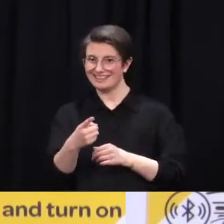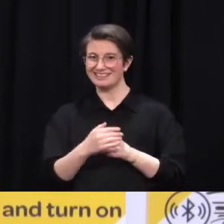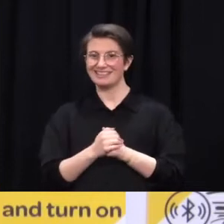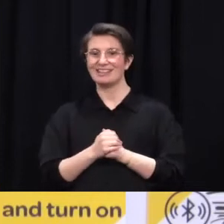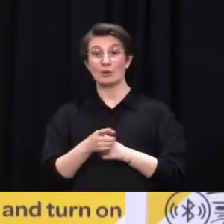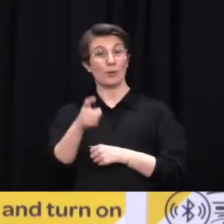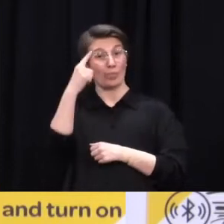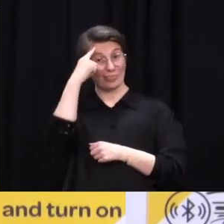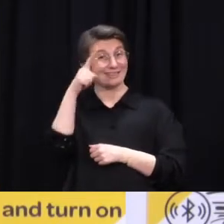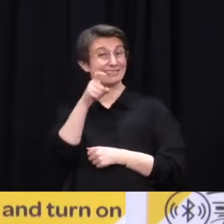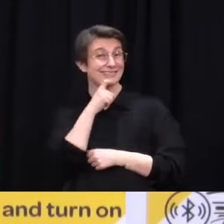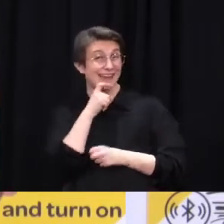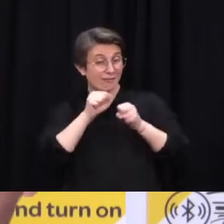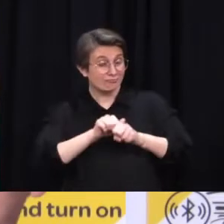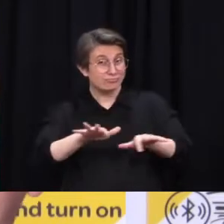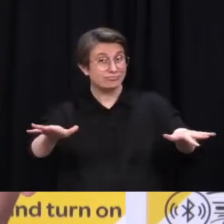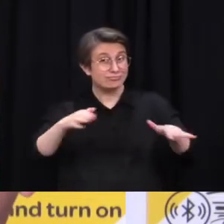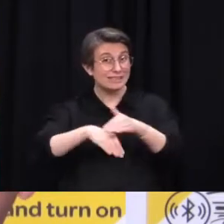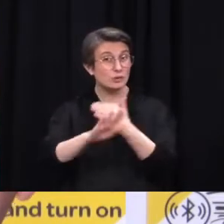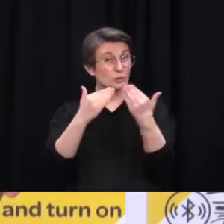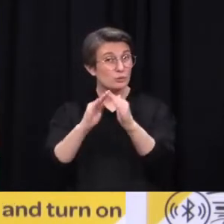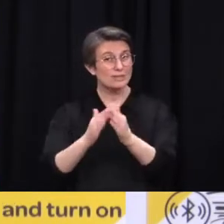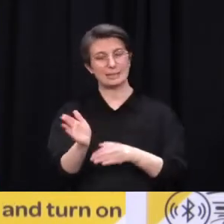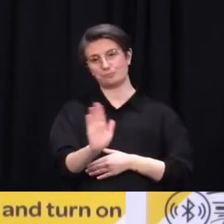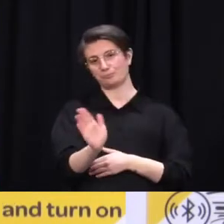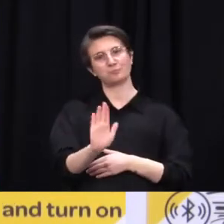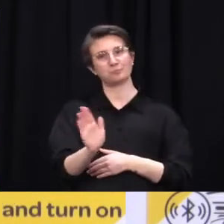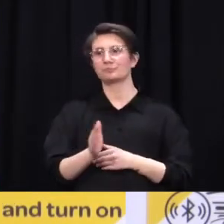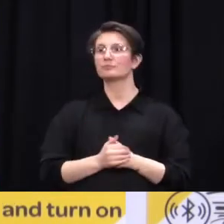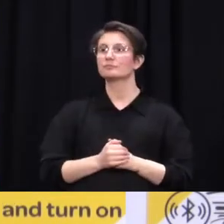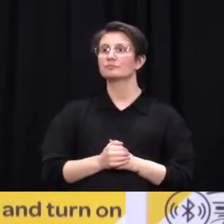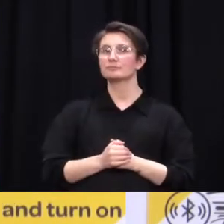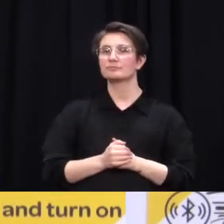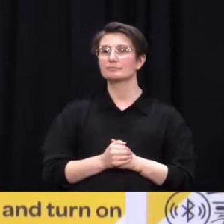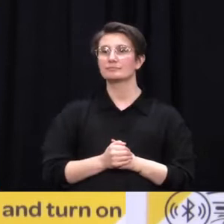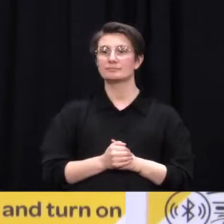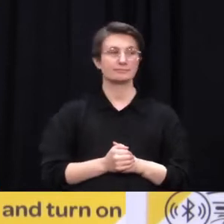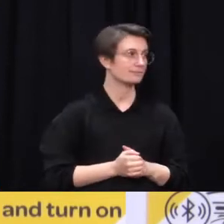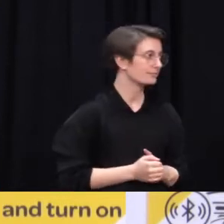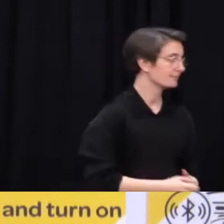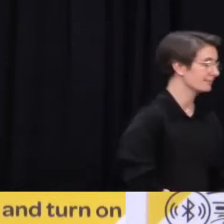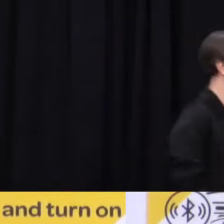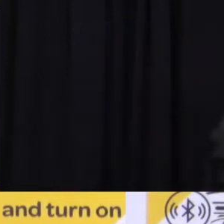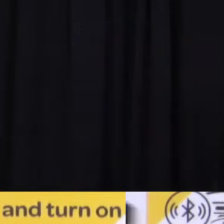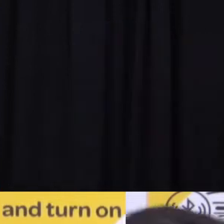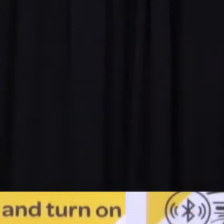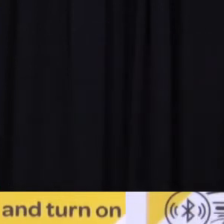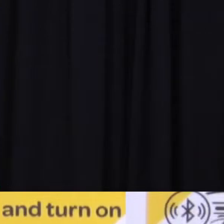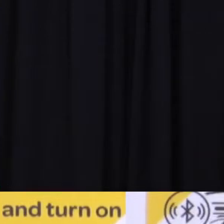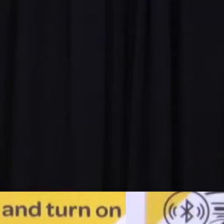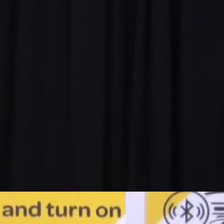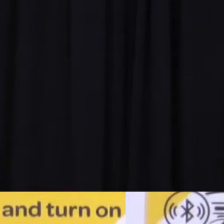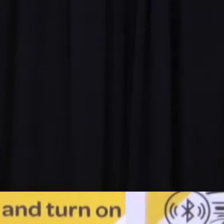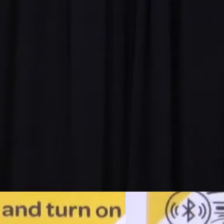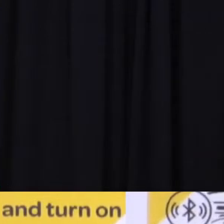ruled out as a possibility. We'll come up to the back Jo. Just in terms of that investigation Dr Bloomfield, the three who contracted from that